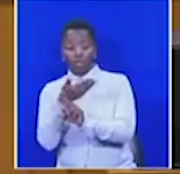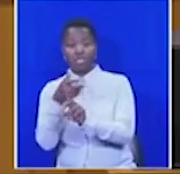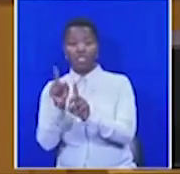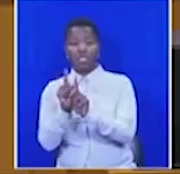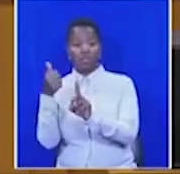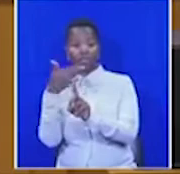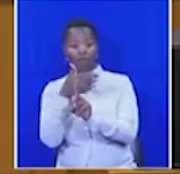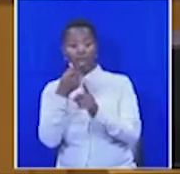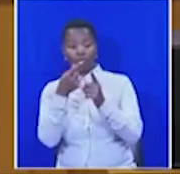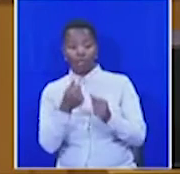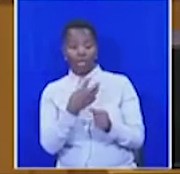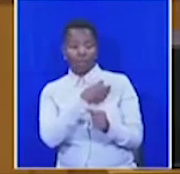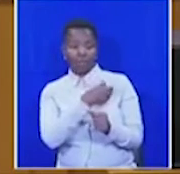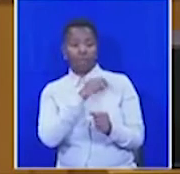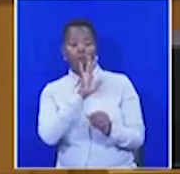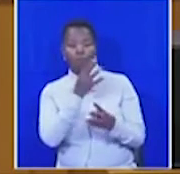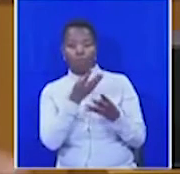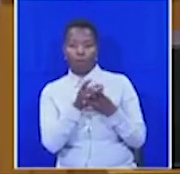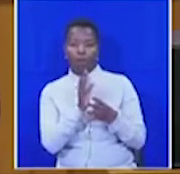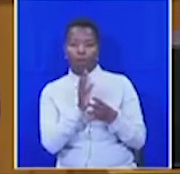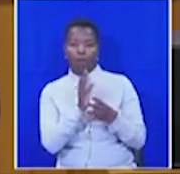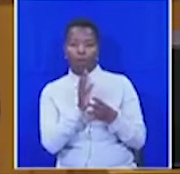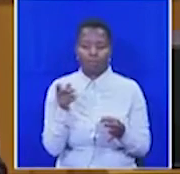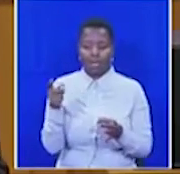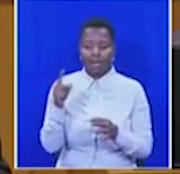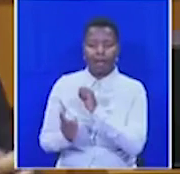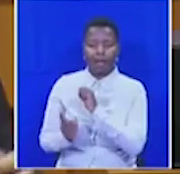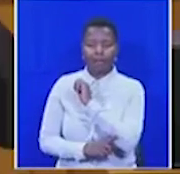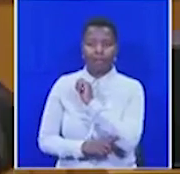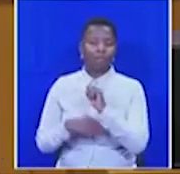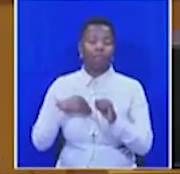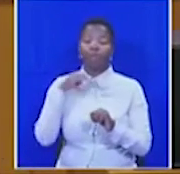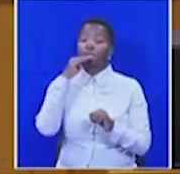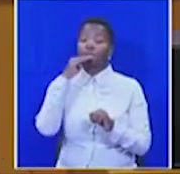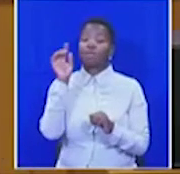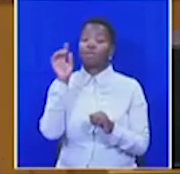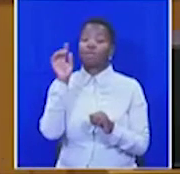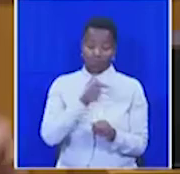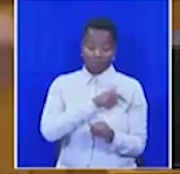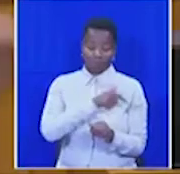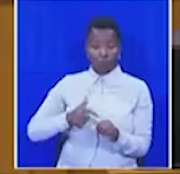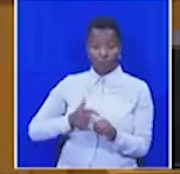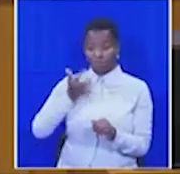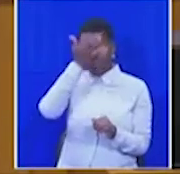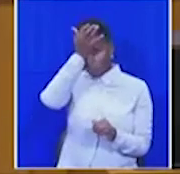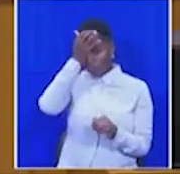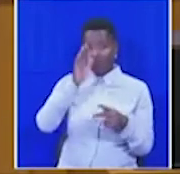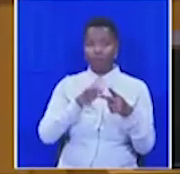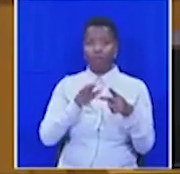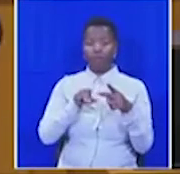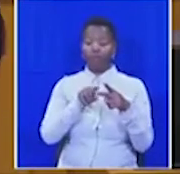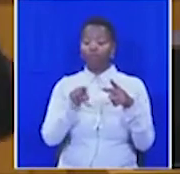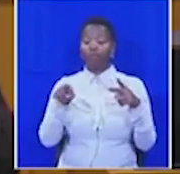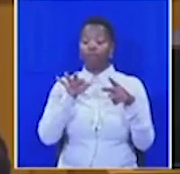the Finance Minister, he would make the final decision. What this means is that President Jacob Zuma and the wreckers who